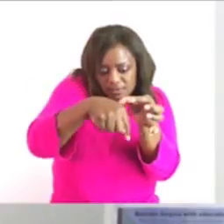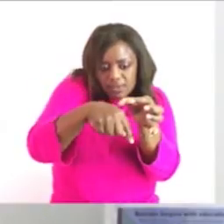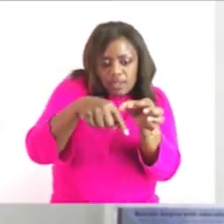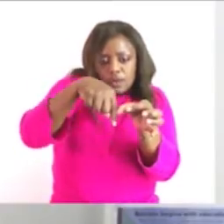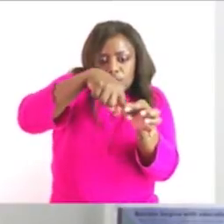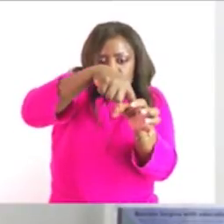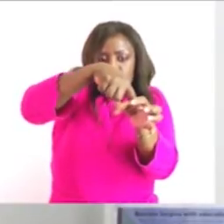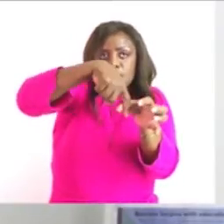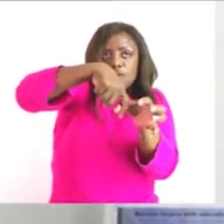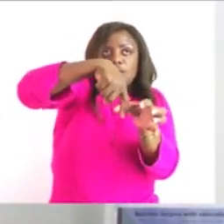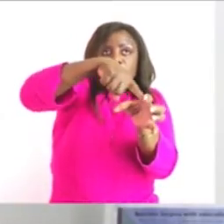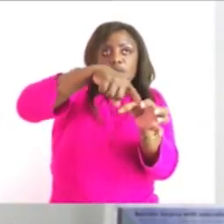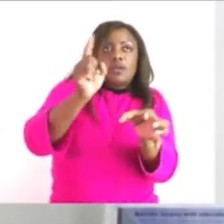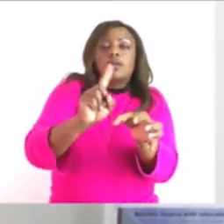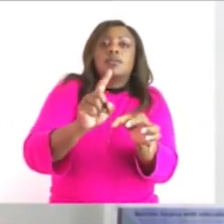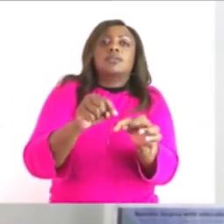can just insert the